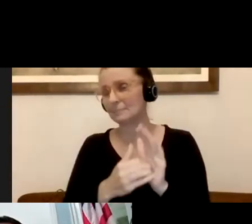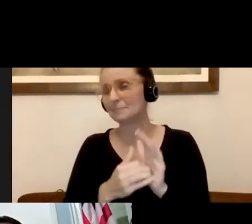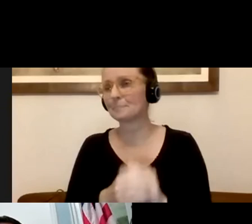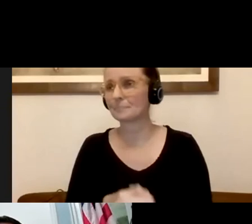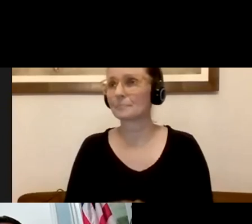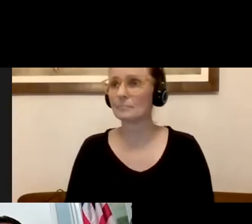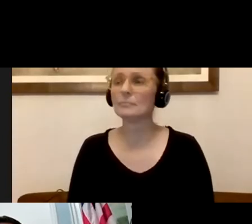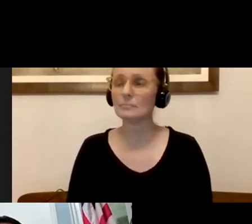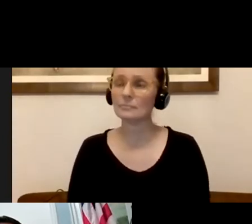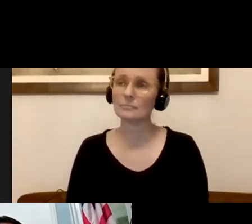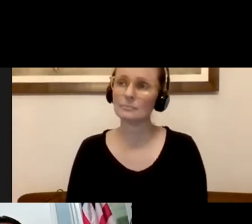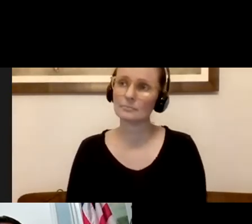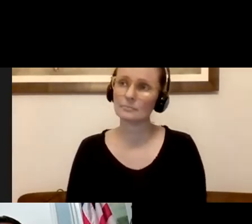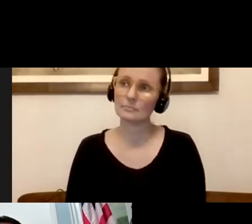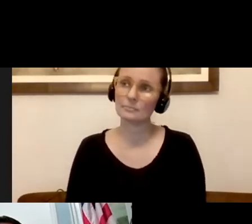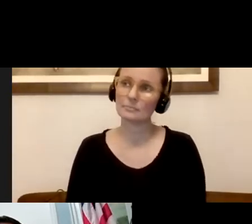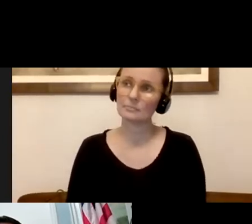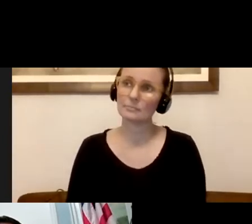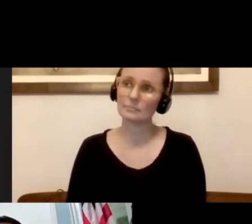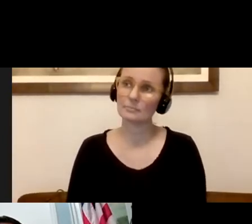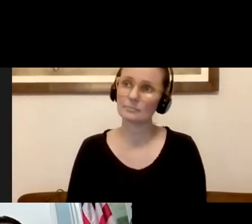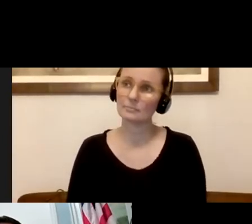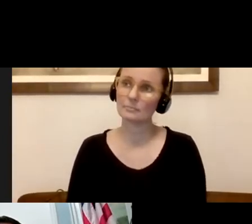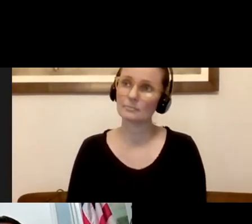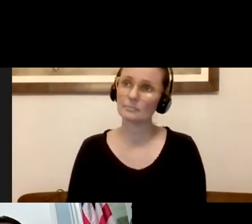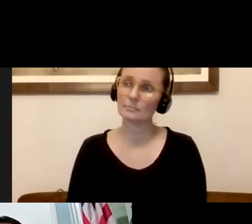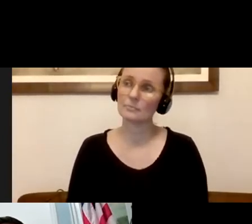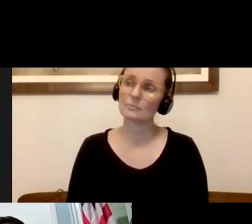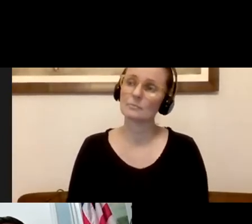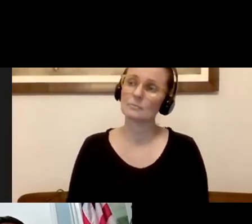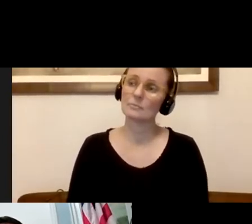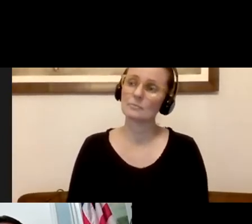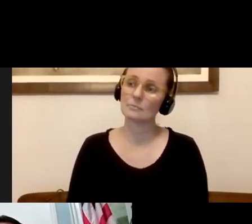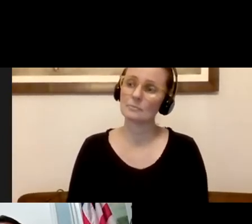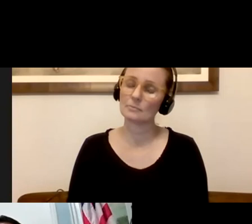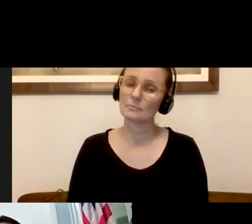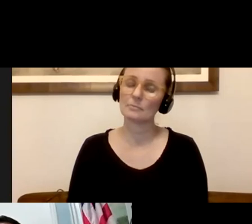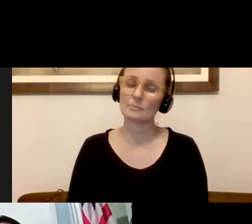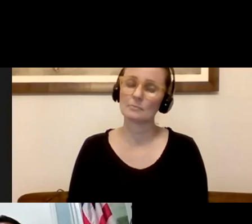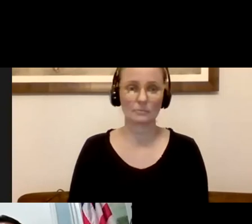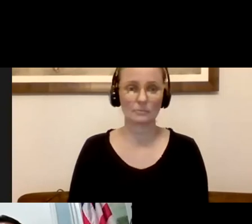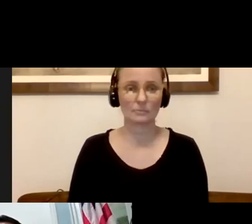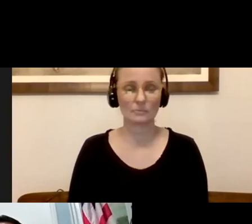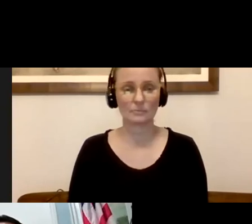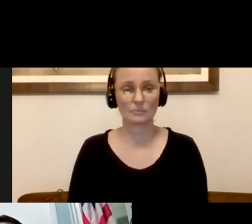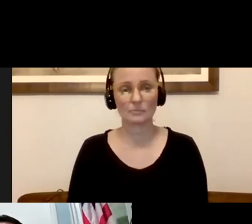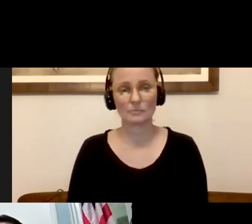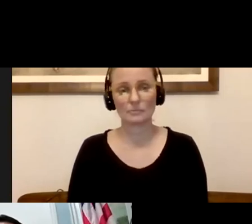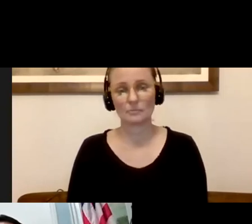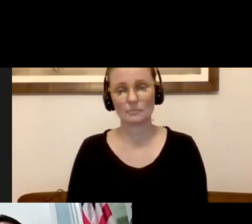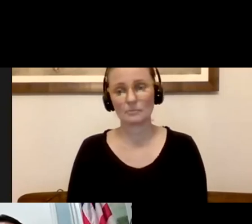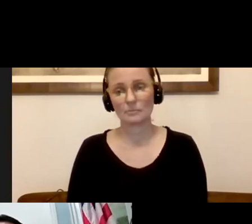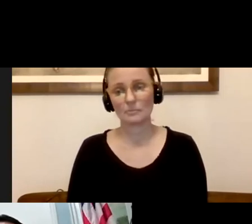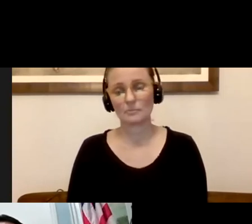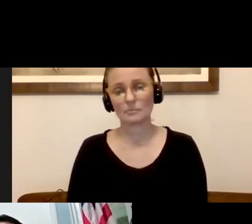this as your baseline and then wait to be tested if you start to have any of those signs or symptoms. Thanks, Doug. The next question that came